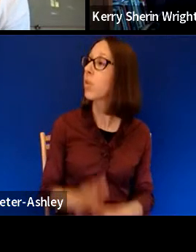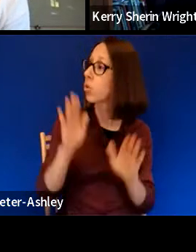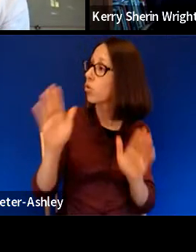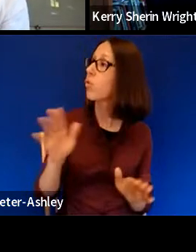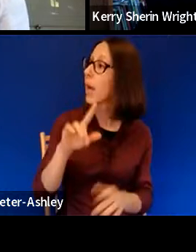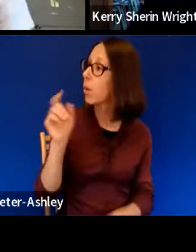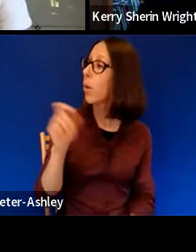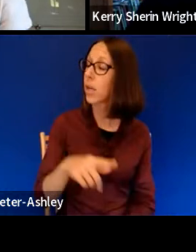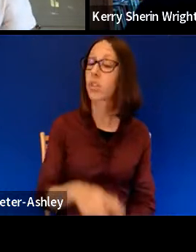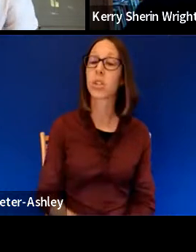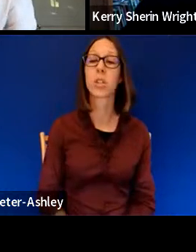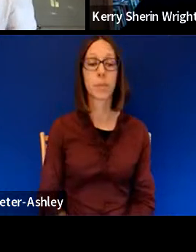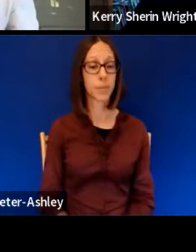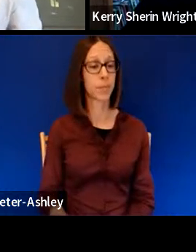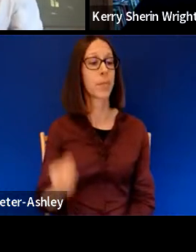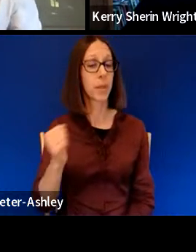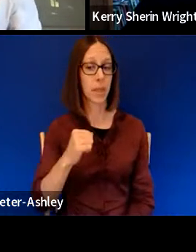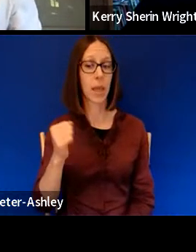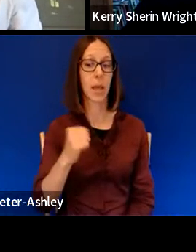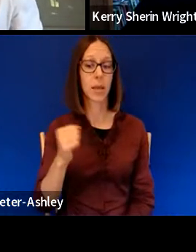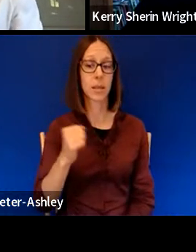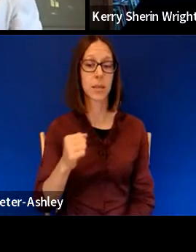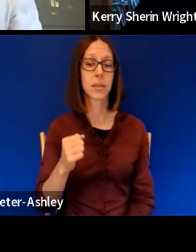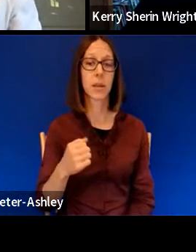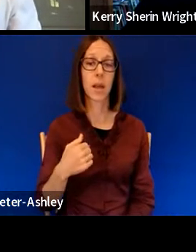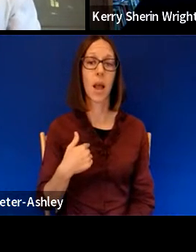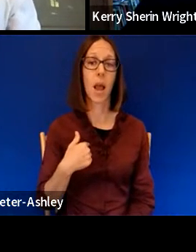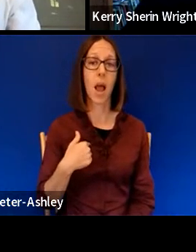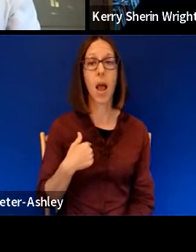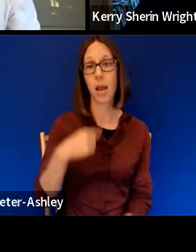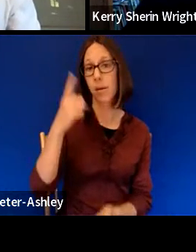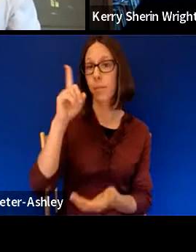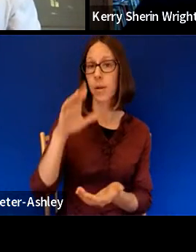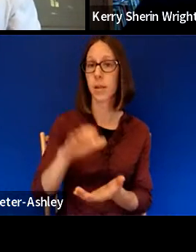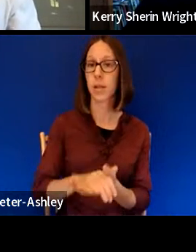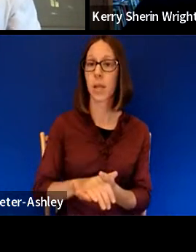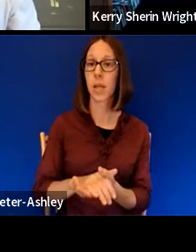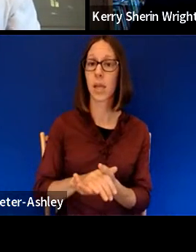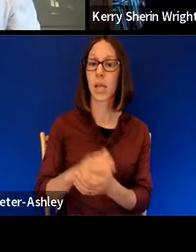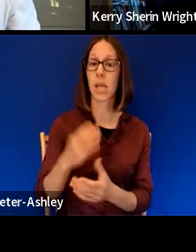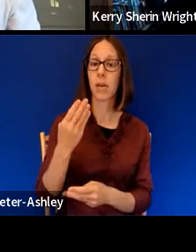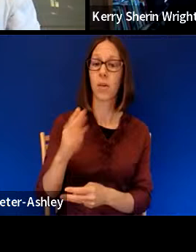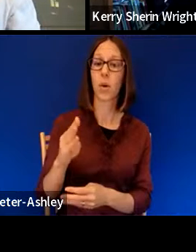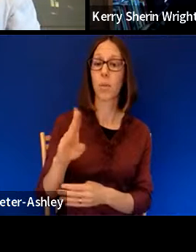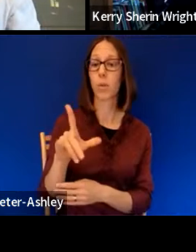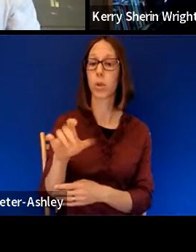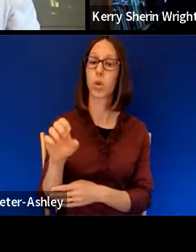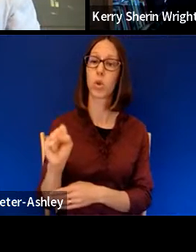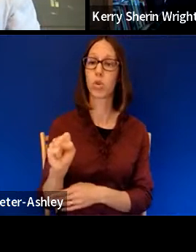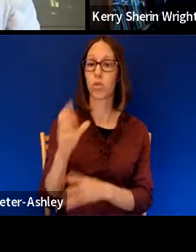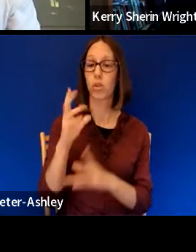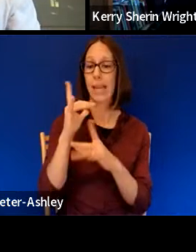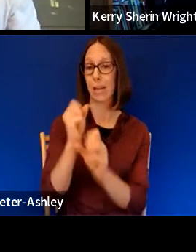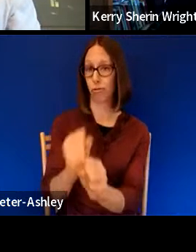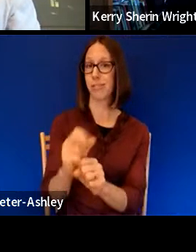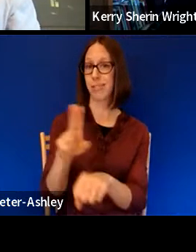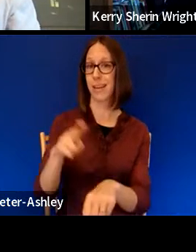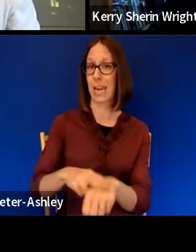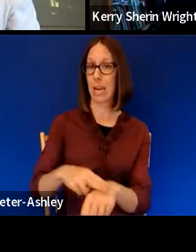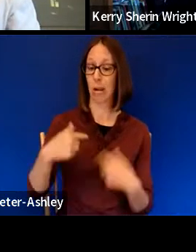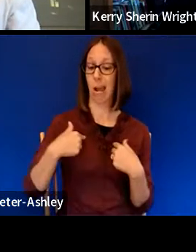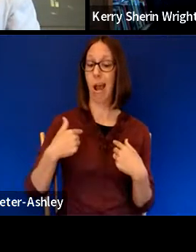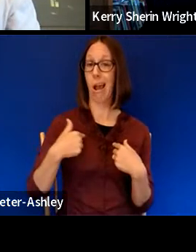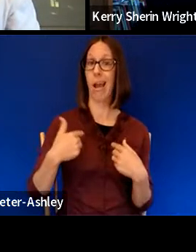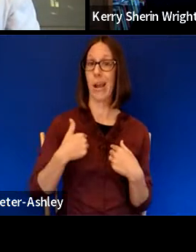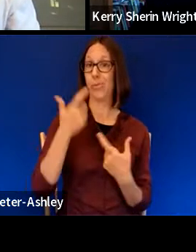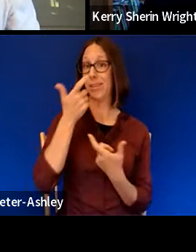Uh, yes, I believe that, um, the blues are interested in nature, but I obviously was, uh, in this recent book.